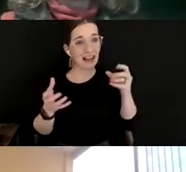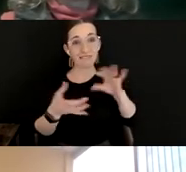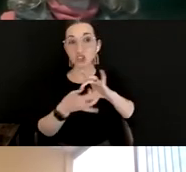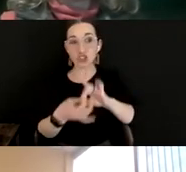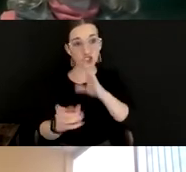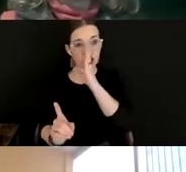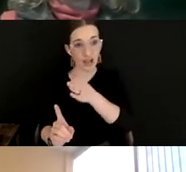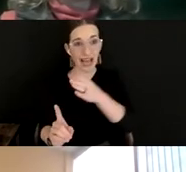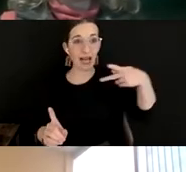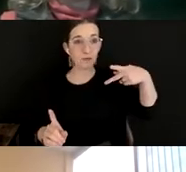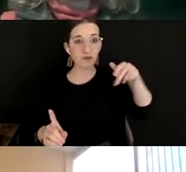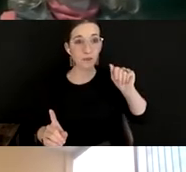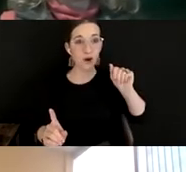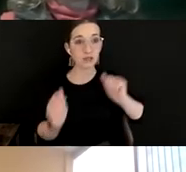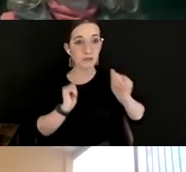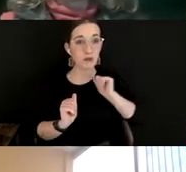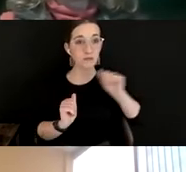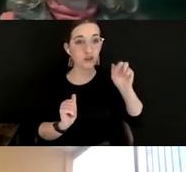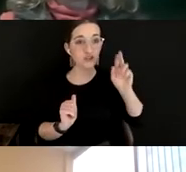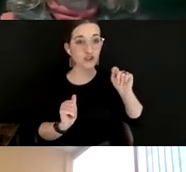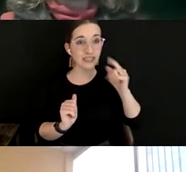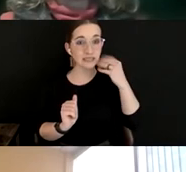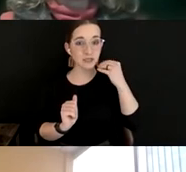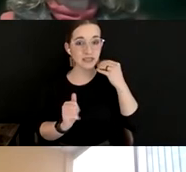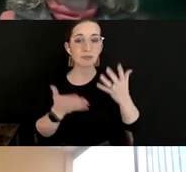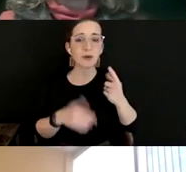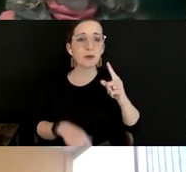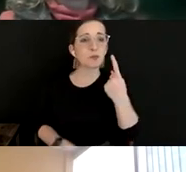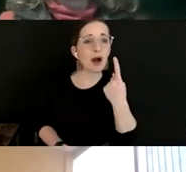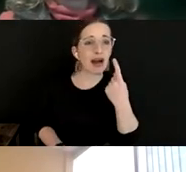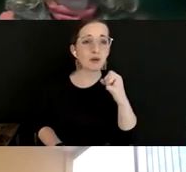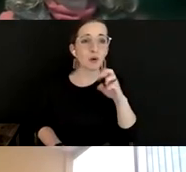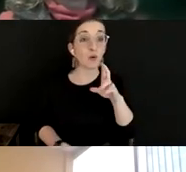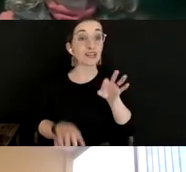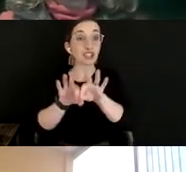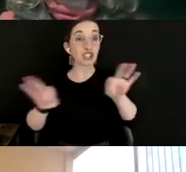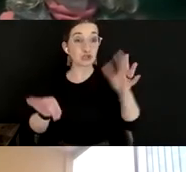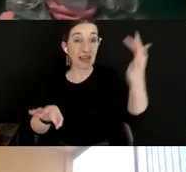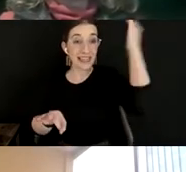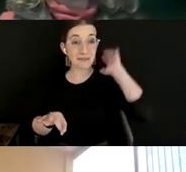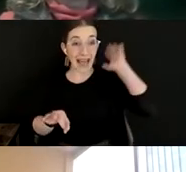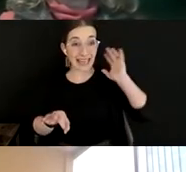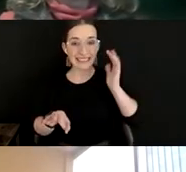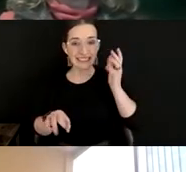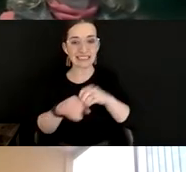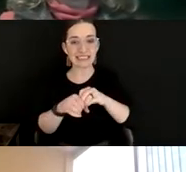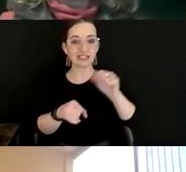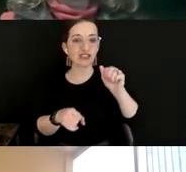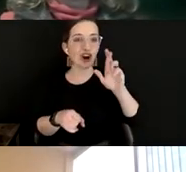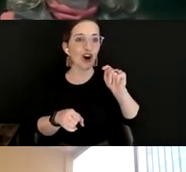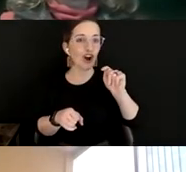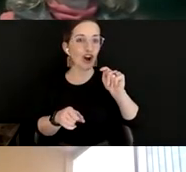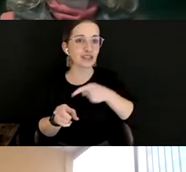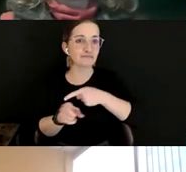So they hadn't worked, maybe they had gotten one or a degree in years past in an arts discipline, but they